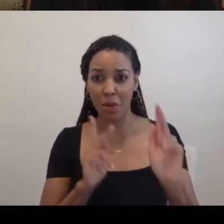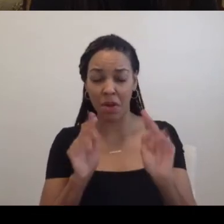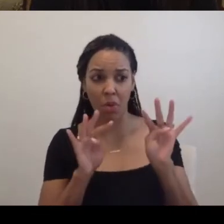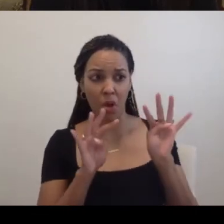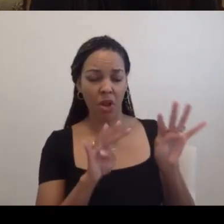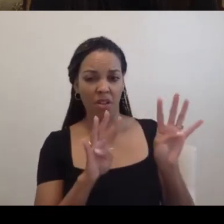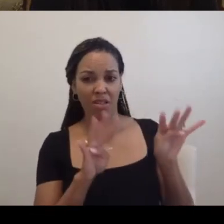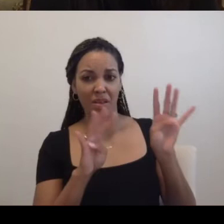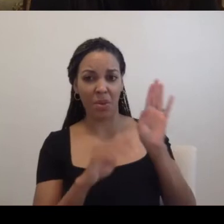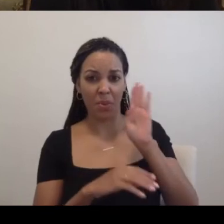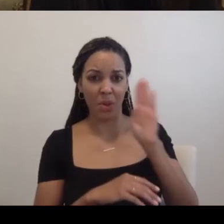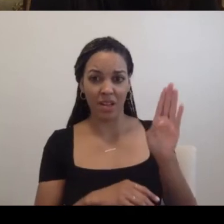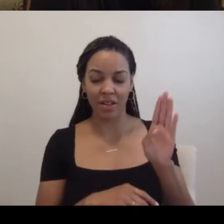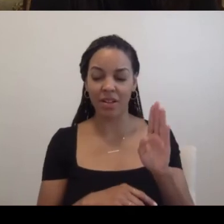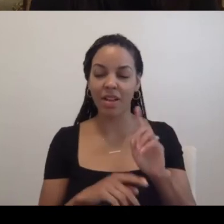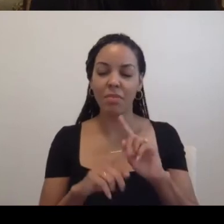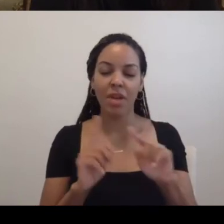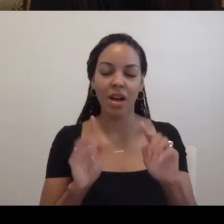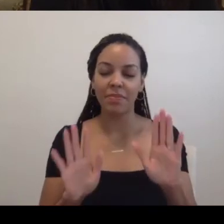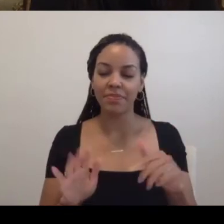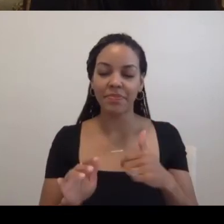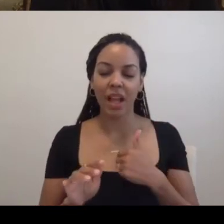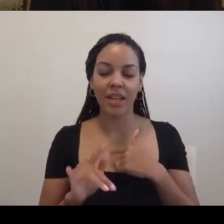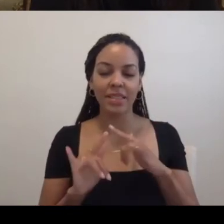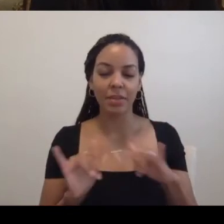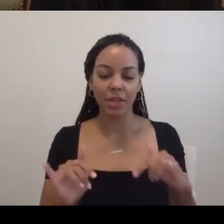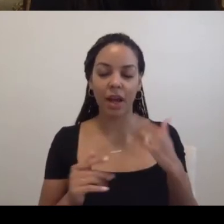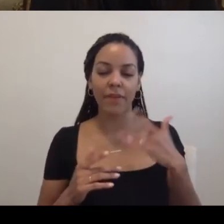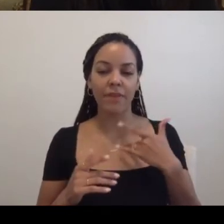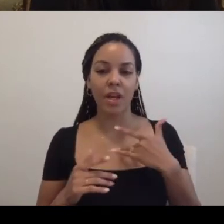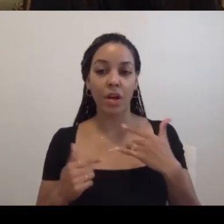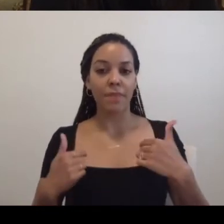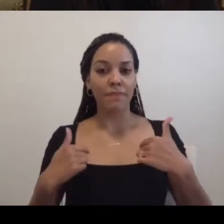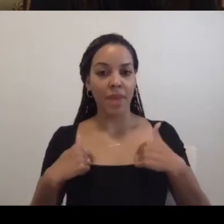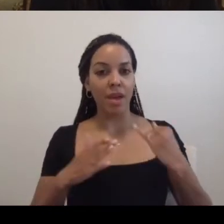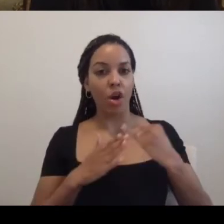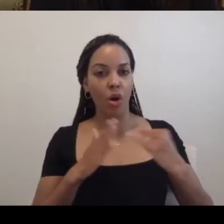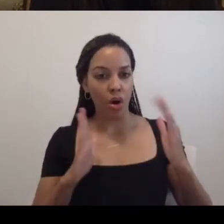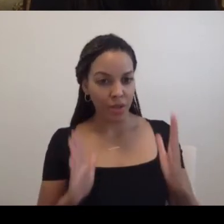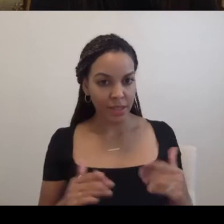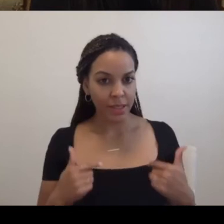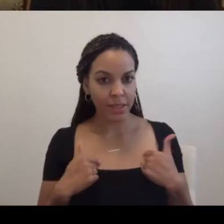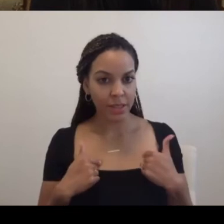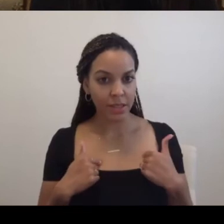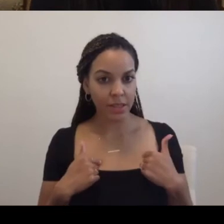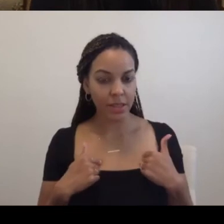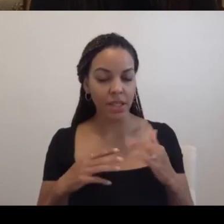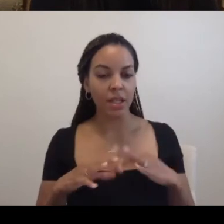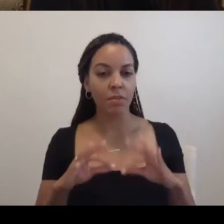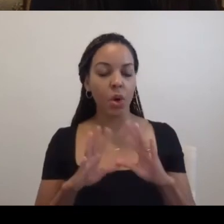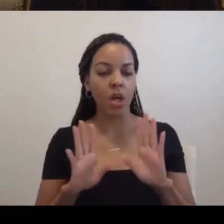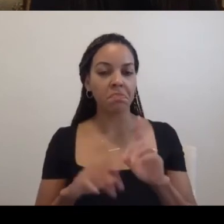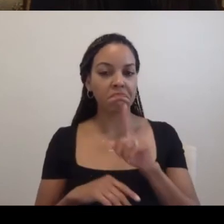But I also said to myself, as an artist, I said, keep your mouth shut.